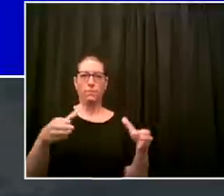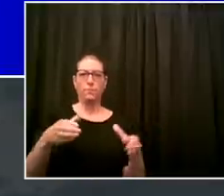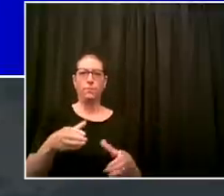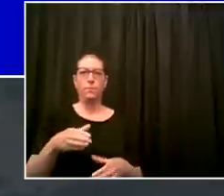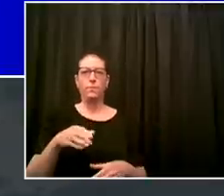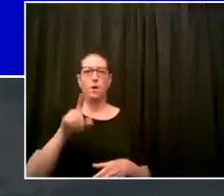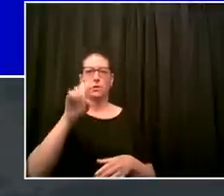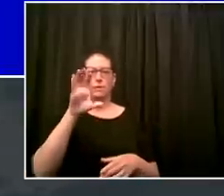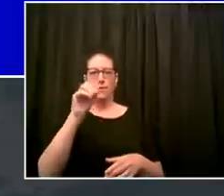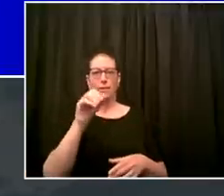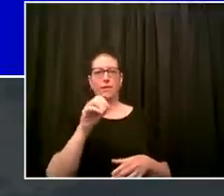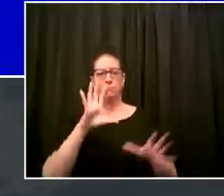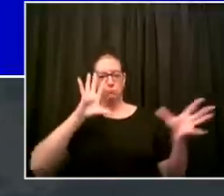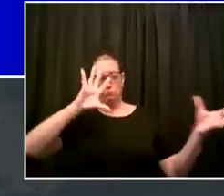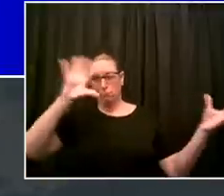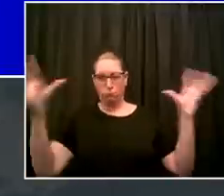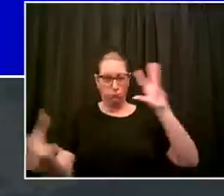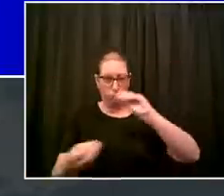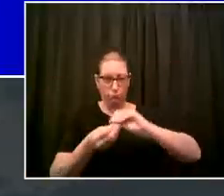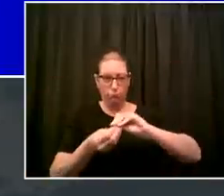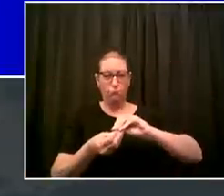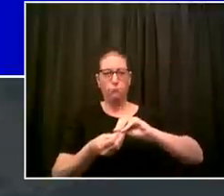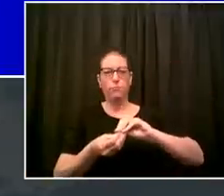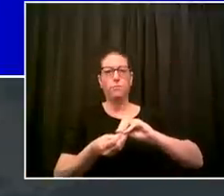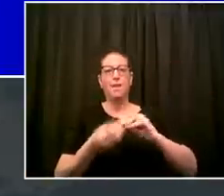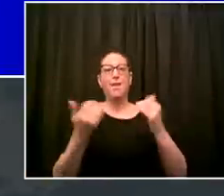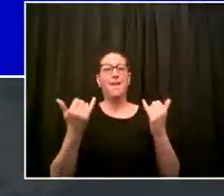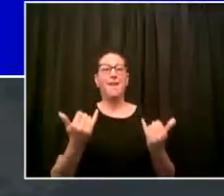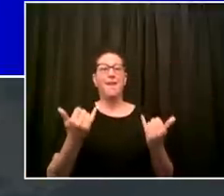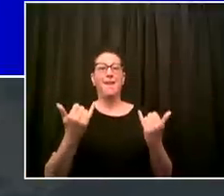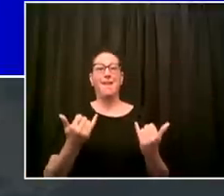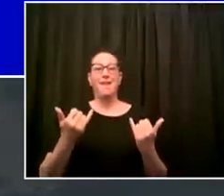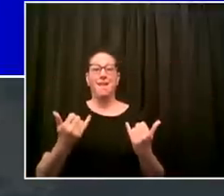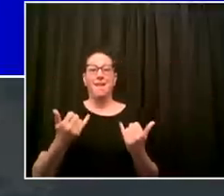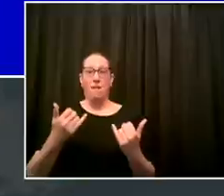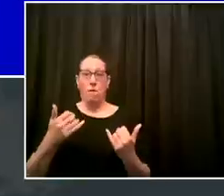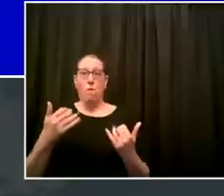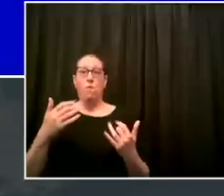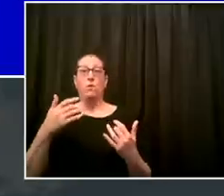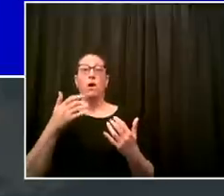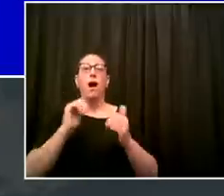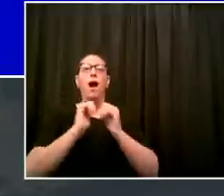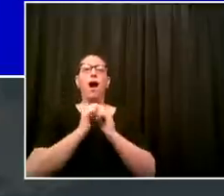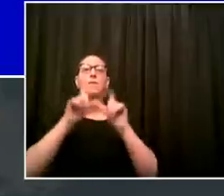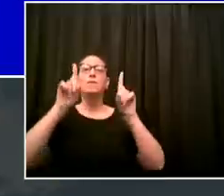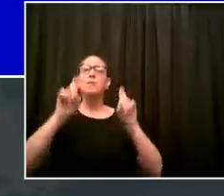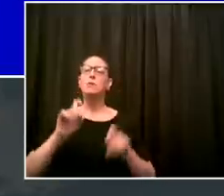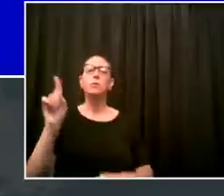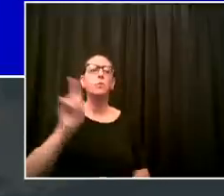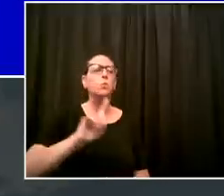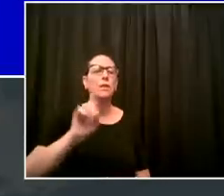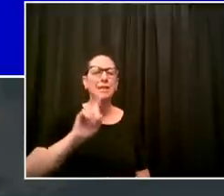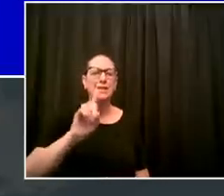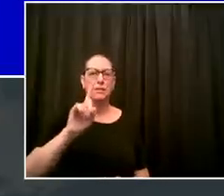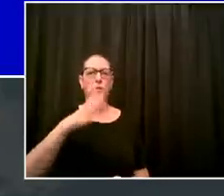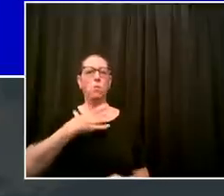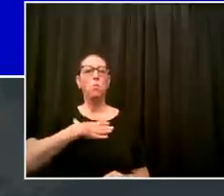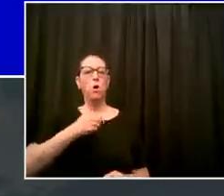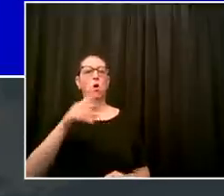to find a place where you can get tested go online nyc.gov slash covid tests